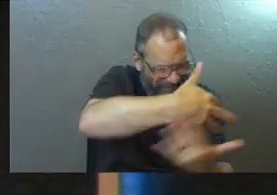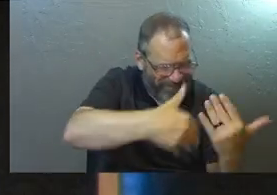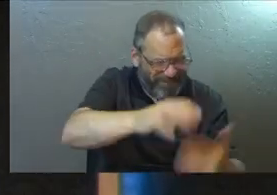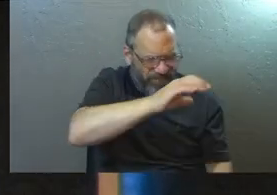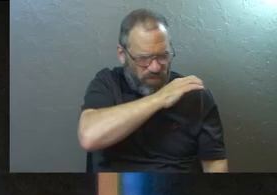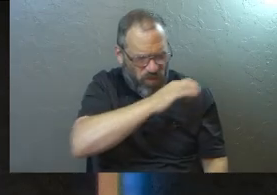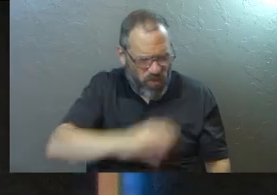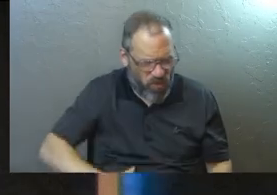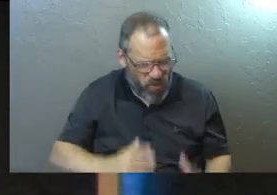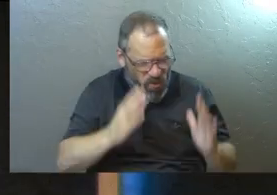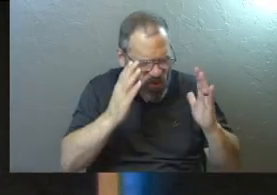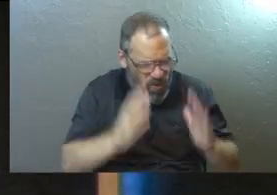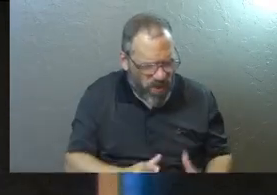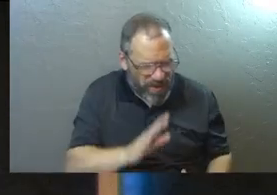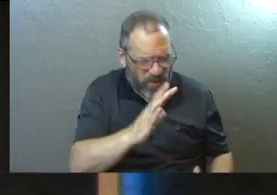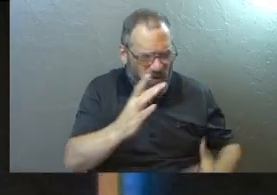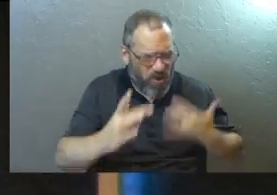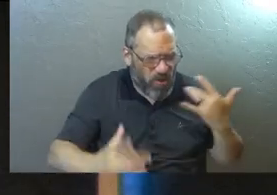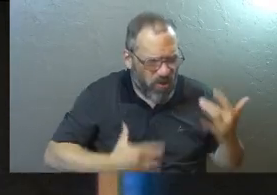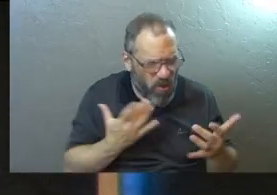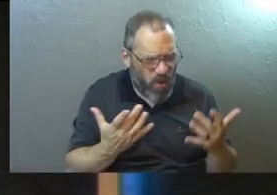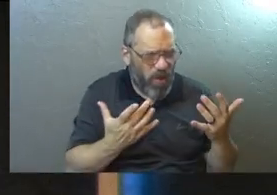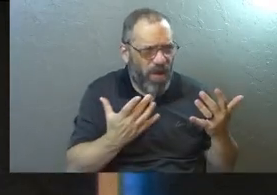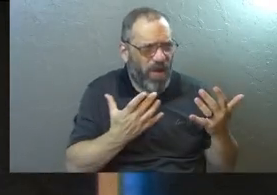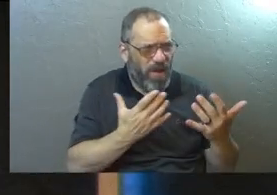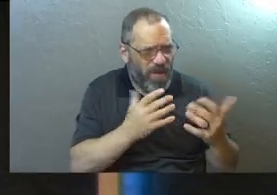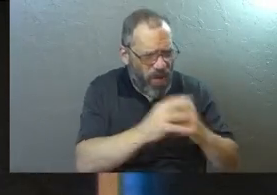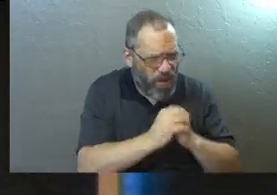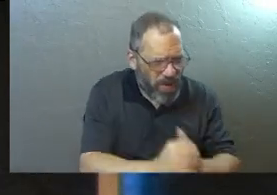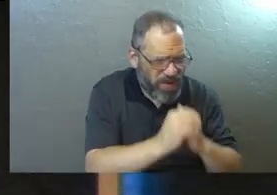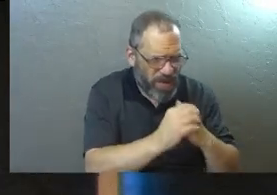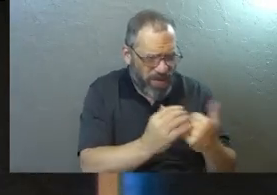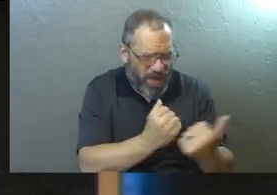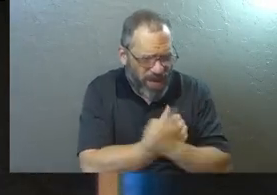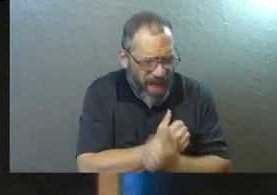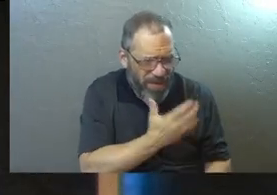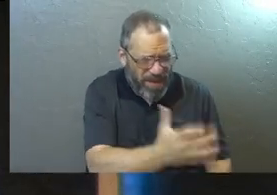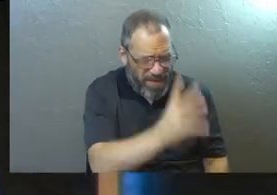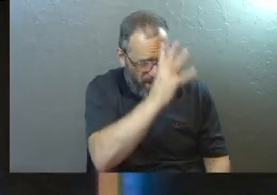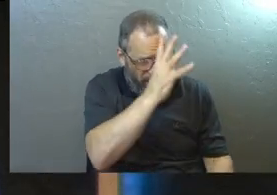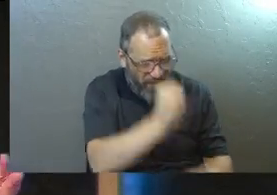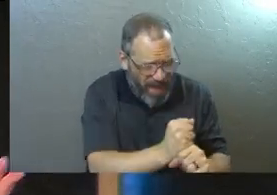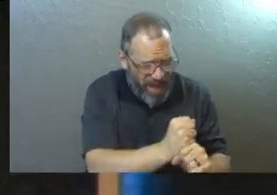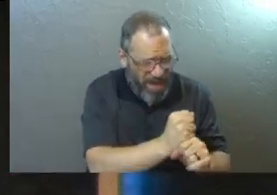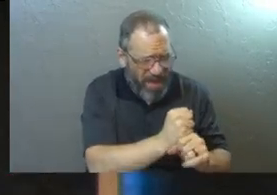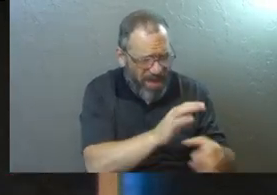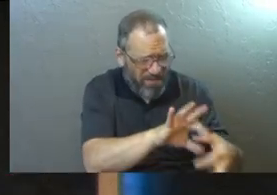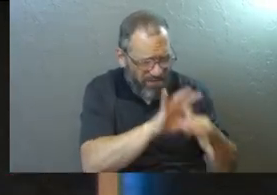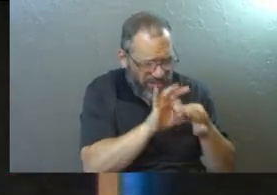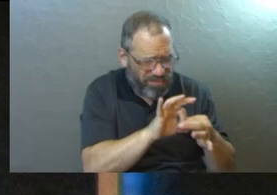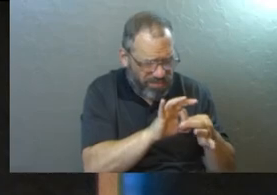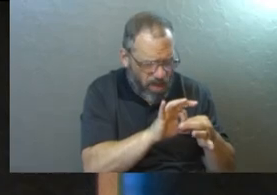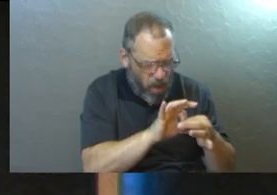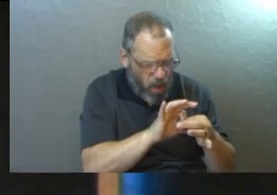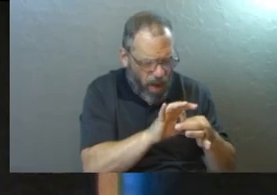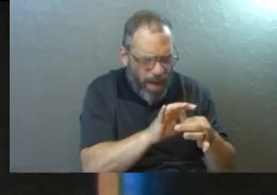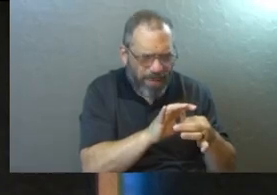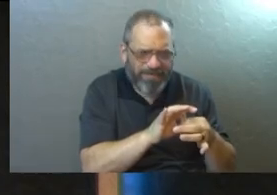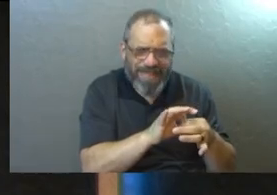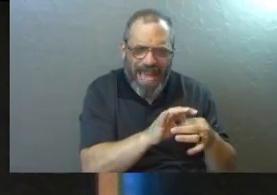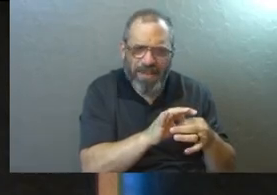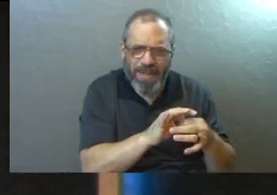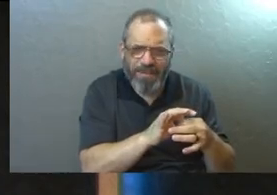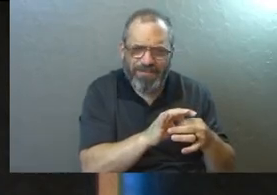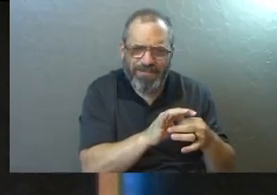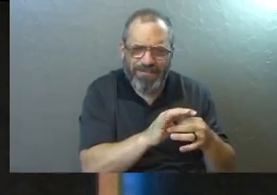by their, by their joy and by their worship and by their faith that not only holds us accountable, but